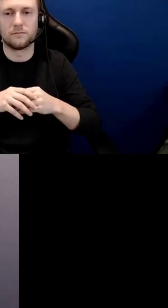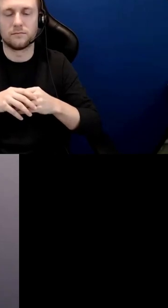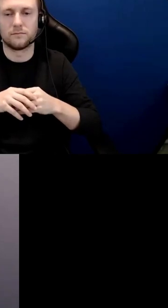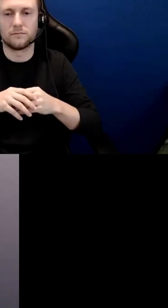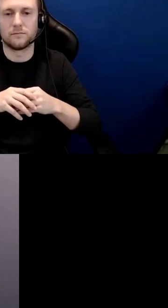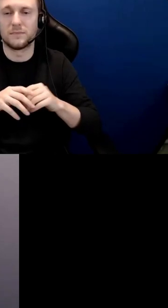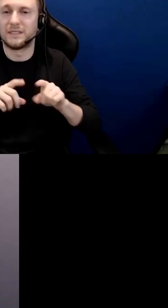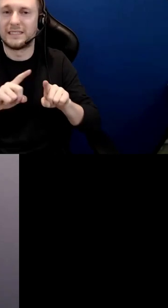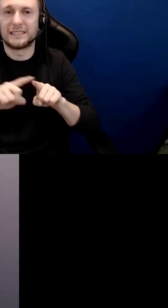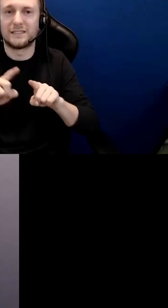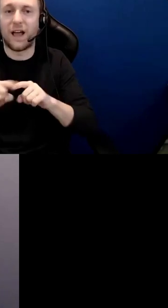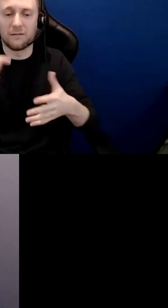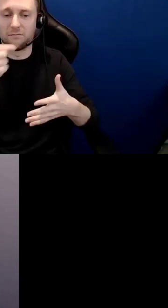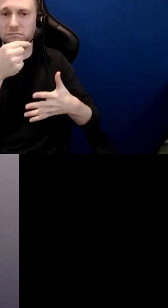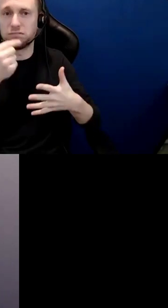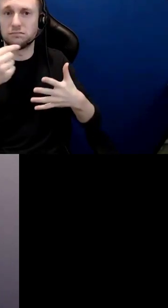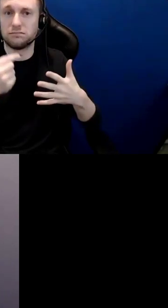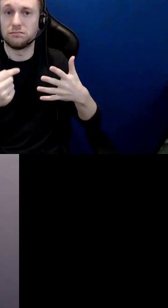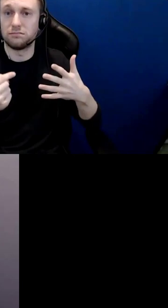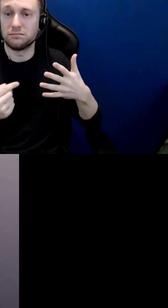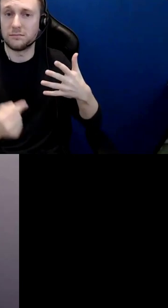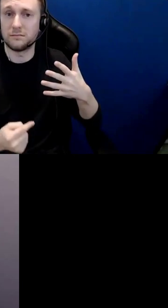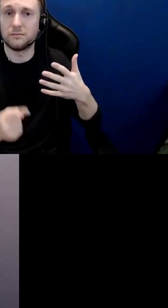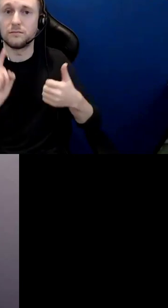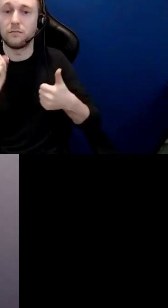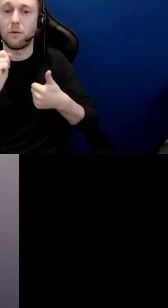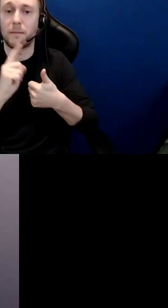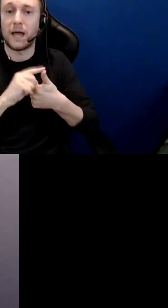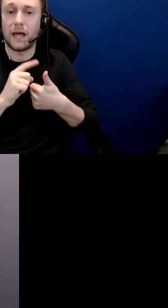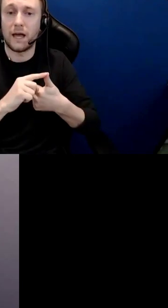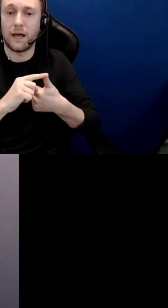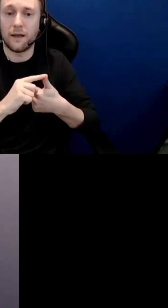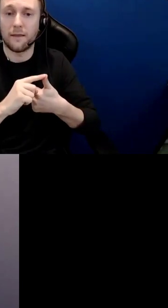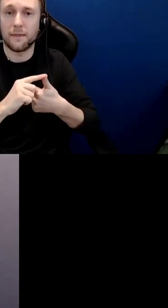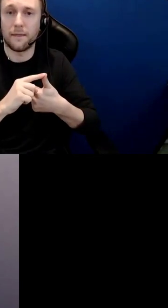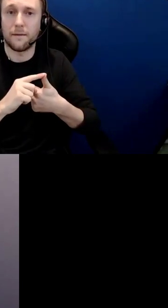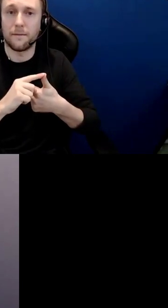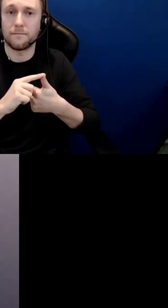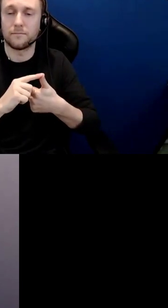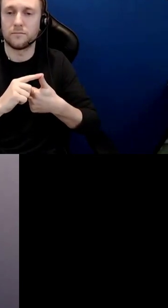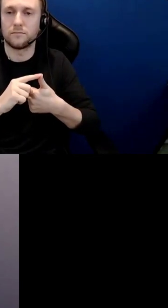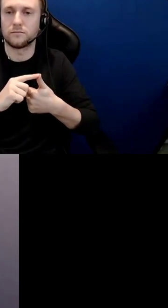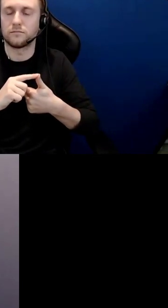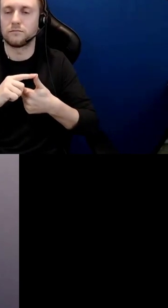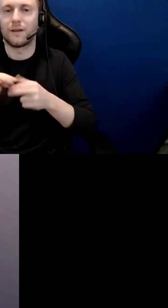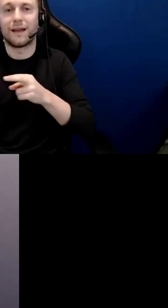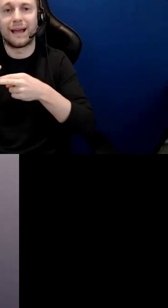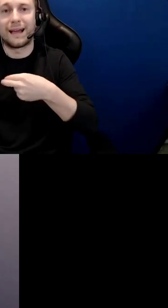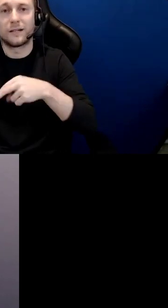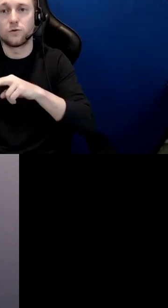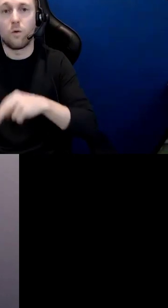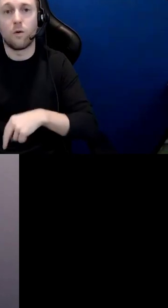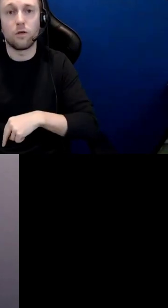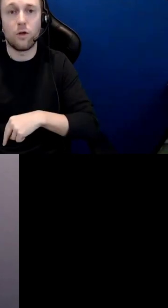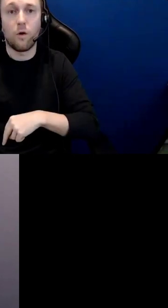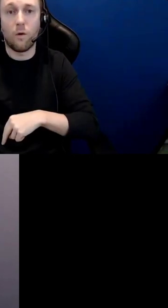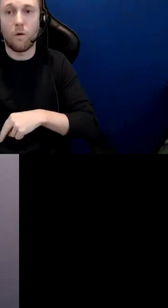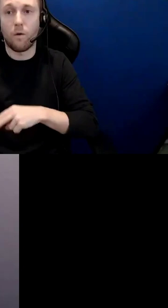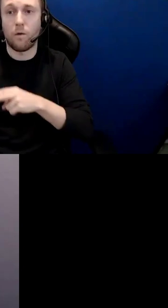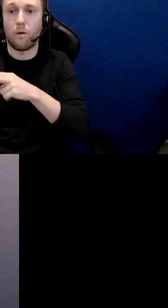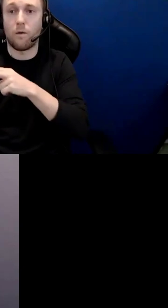as that territory of the northern region in what we can call the arctic watershed or the